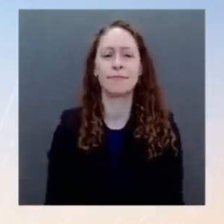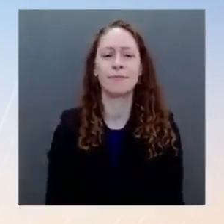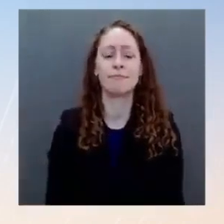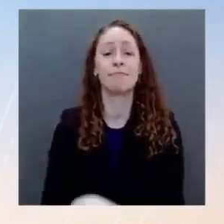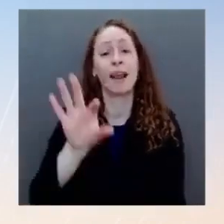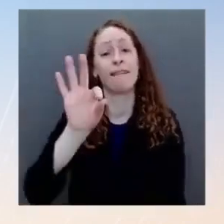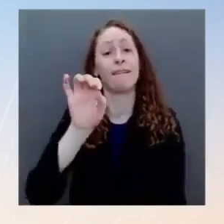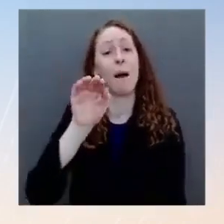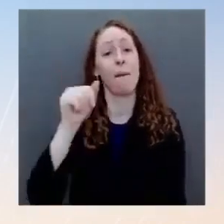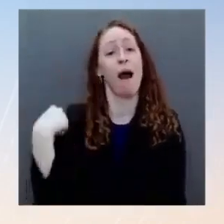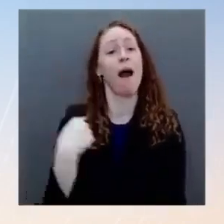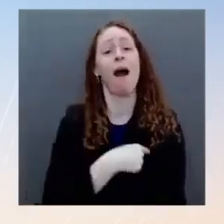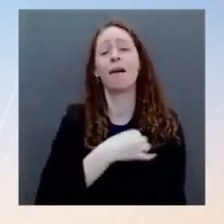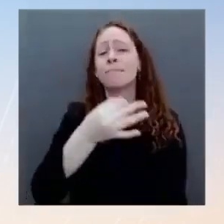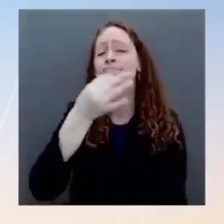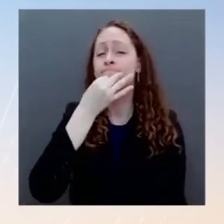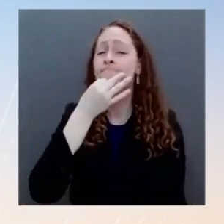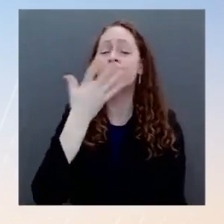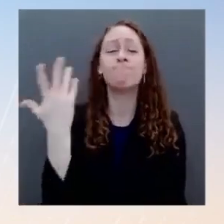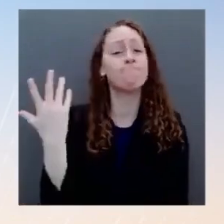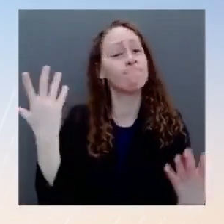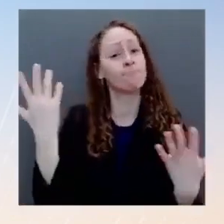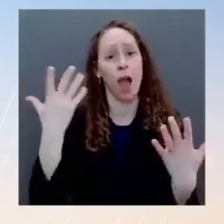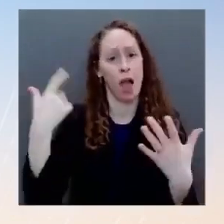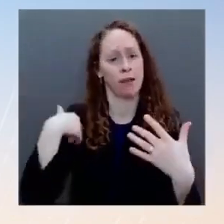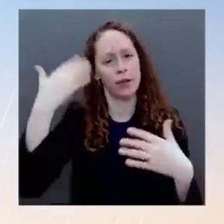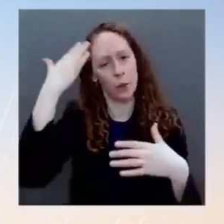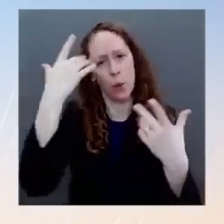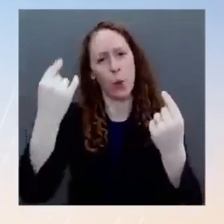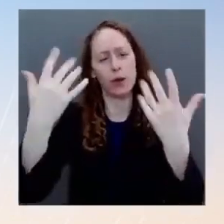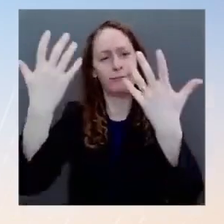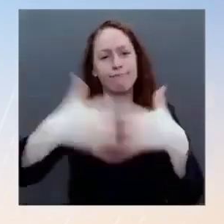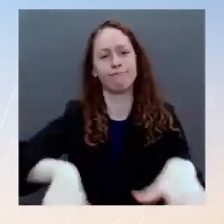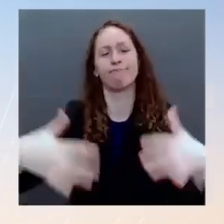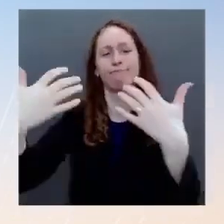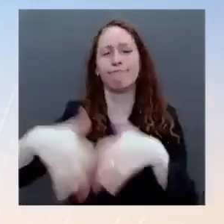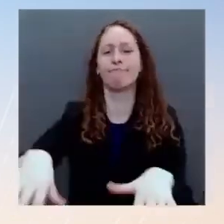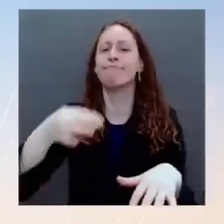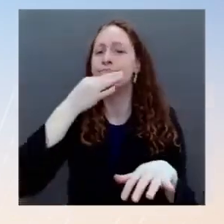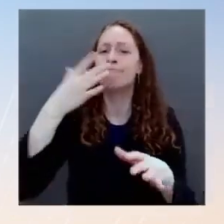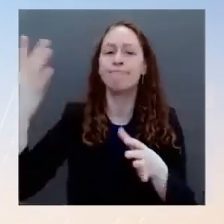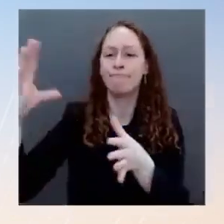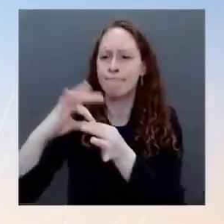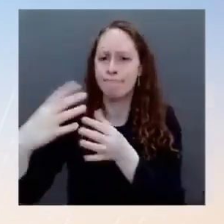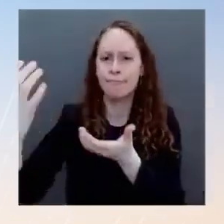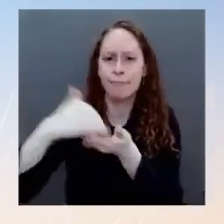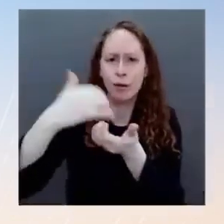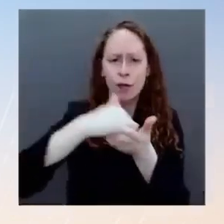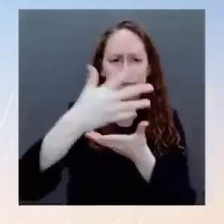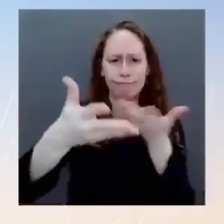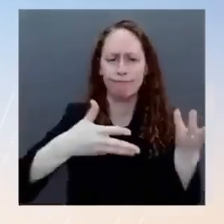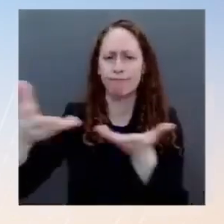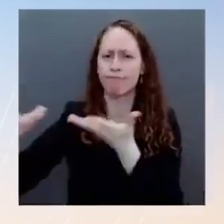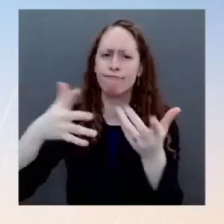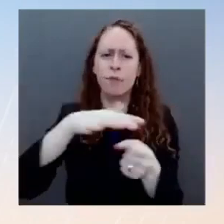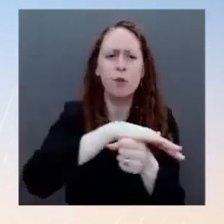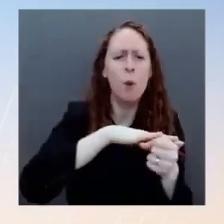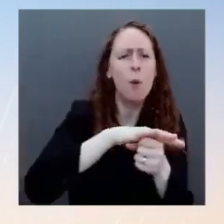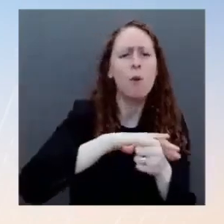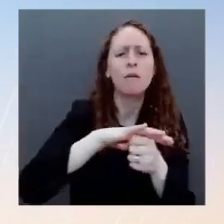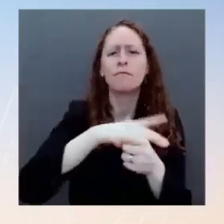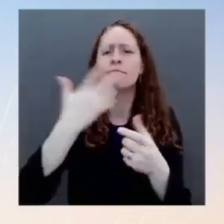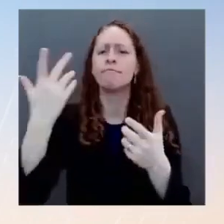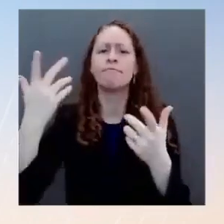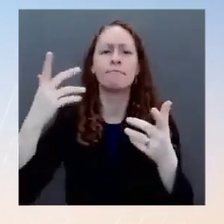tribal, private, and non-profit partners — to identify gaps and meet needs. And this COVID mission has been no different.